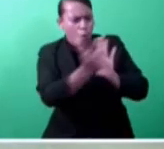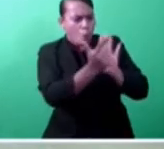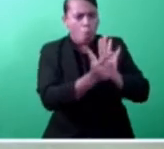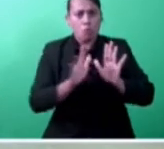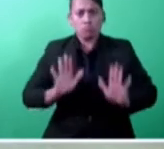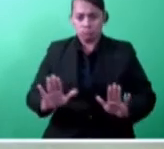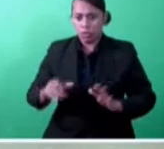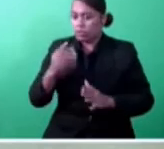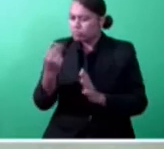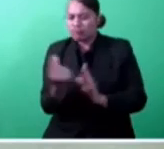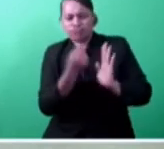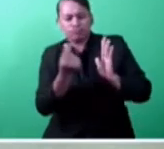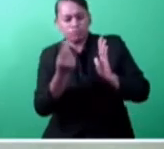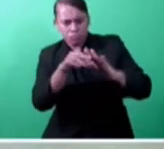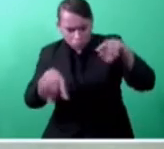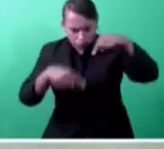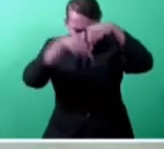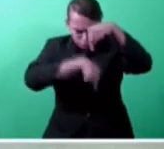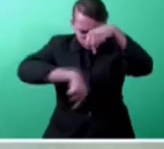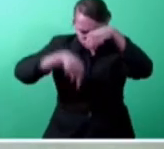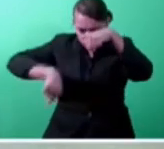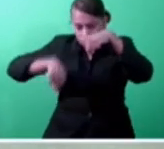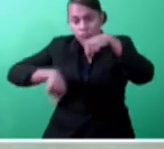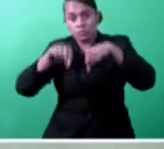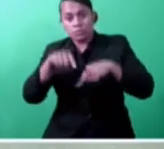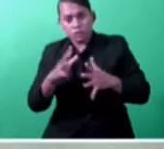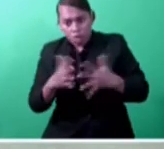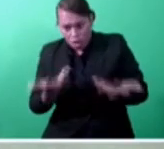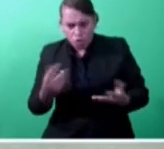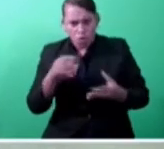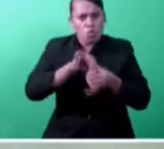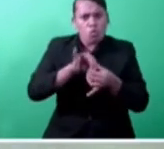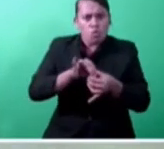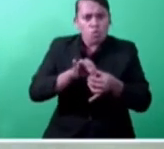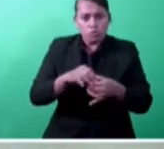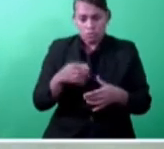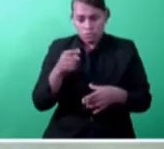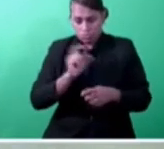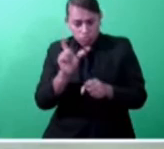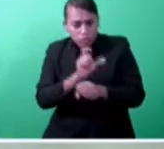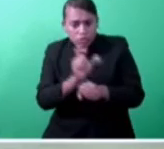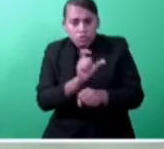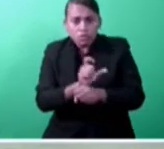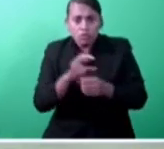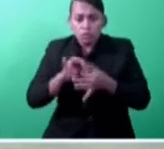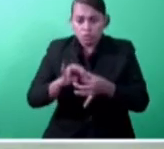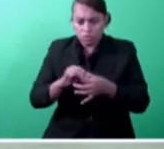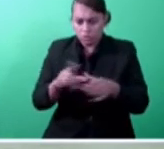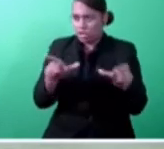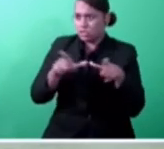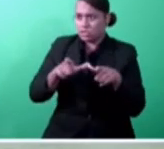However, this led to each municipality in creating their own licensing regimes and different